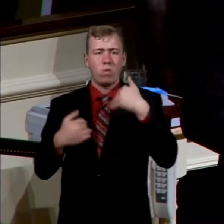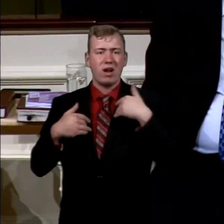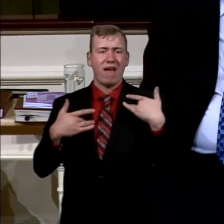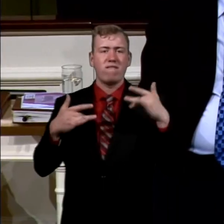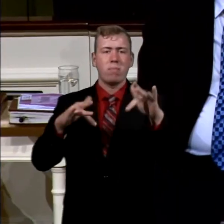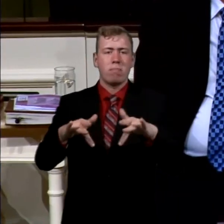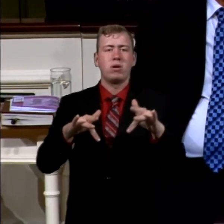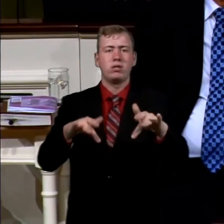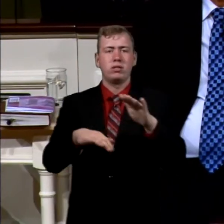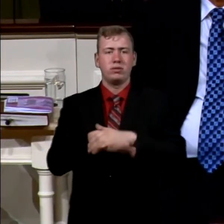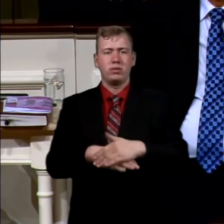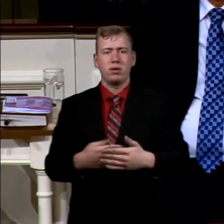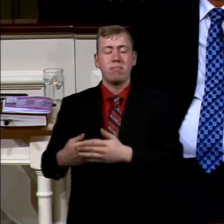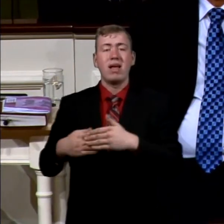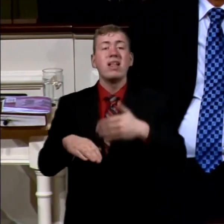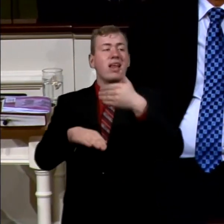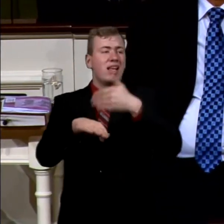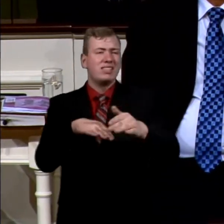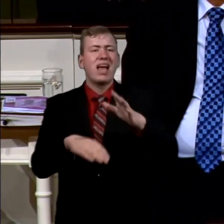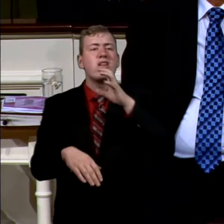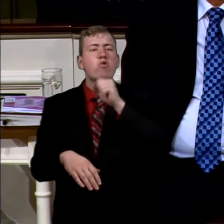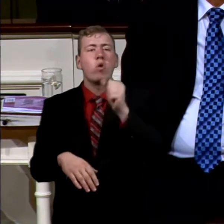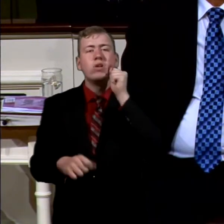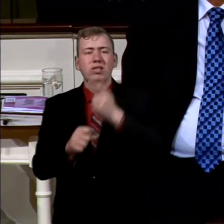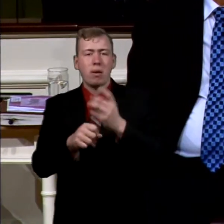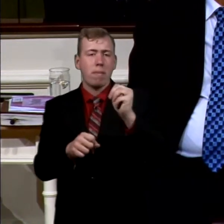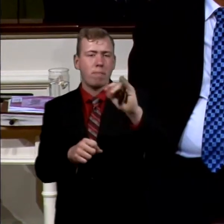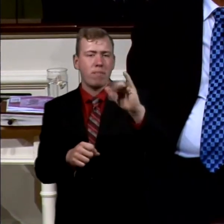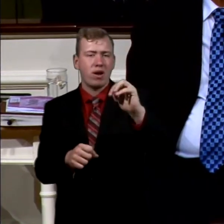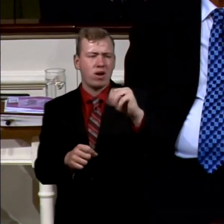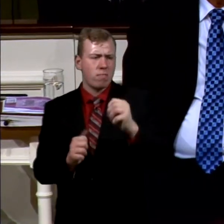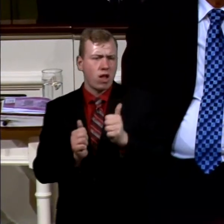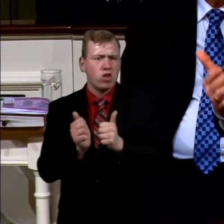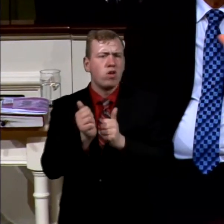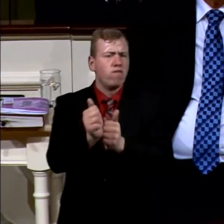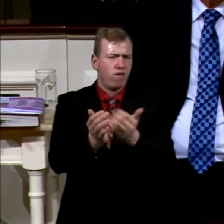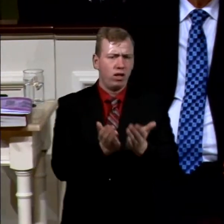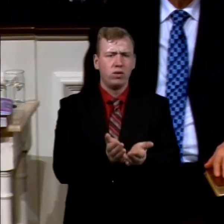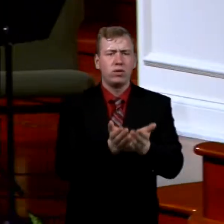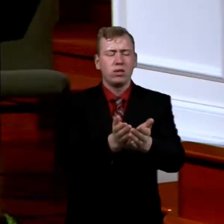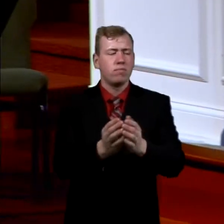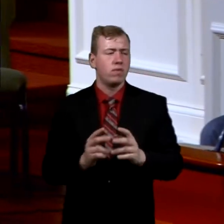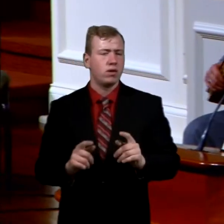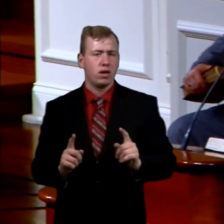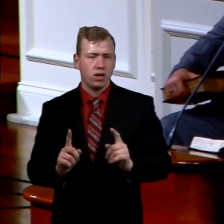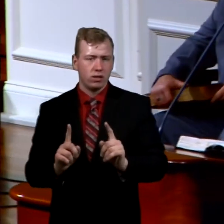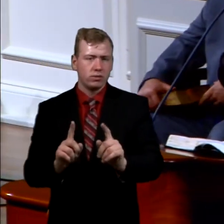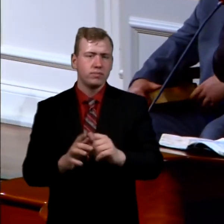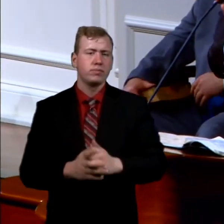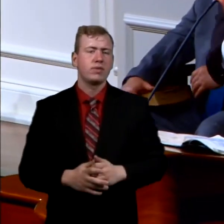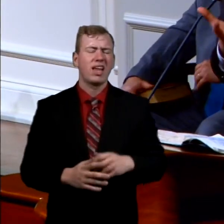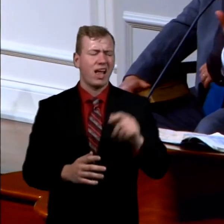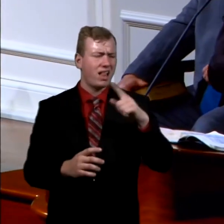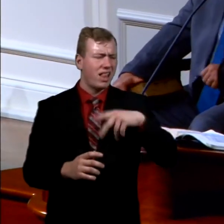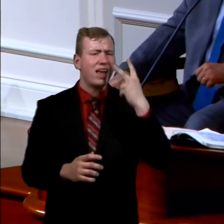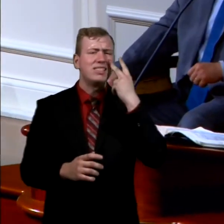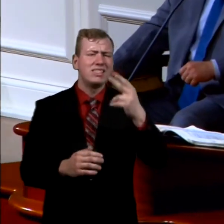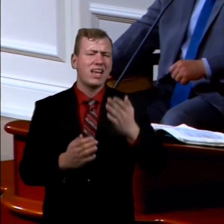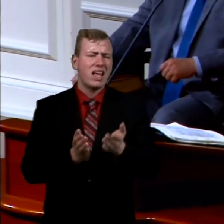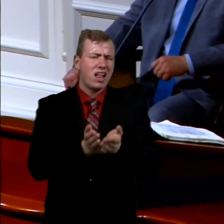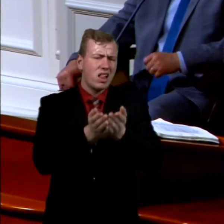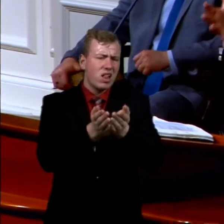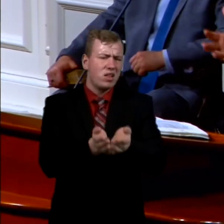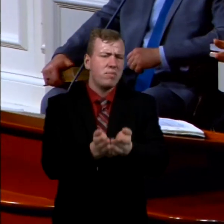She sent Miriam, the older sister, to go and just kind of watch the little thing. And sure enough, they see the little basket